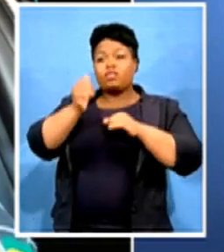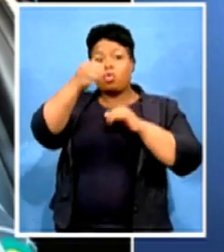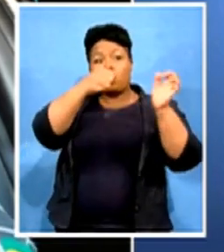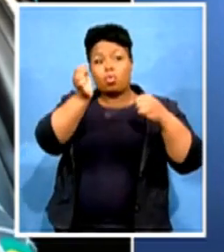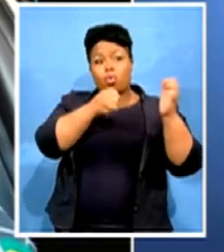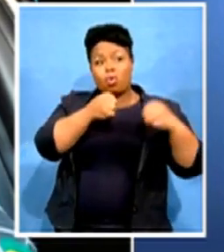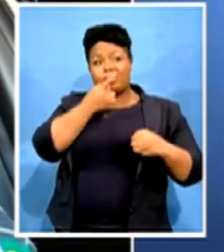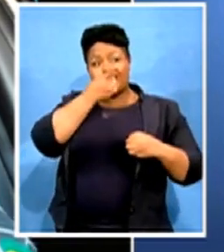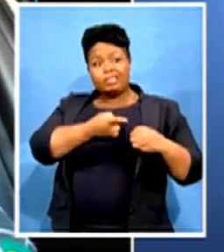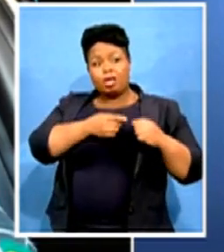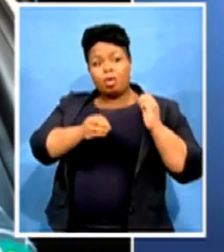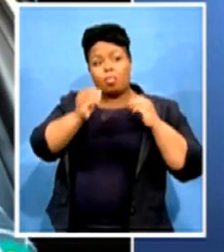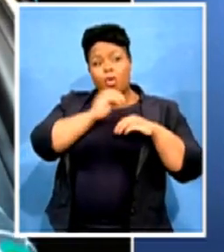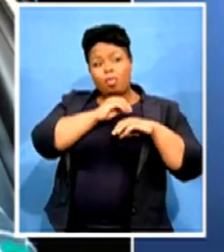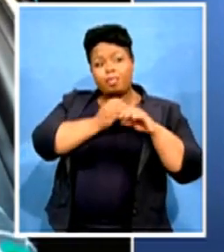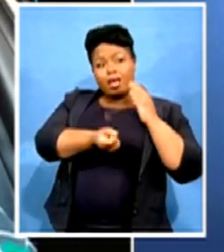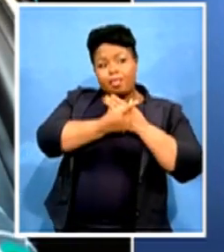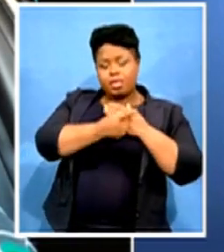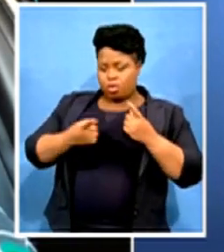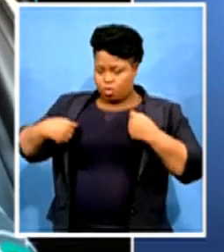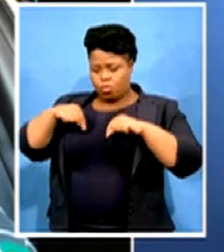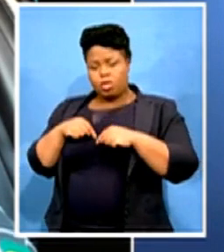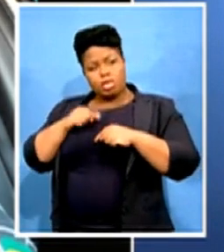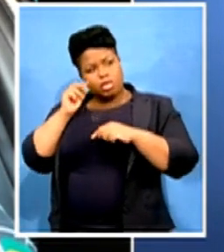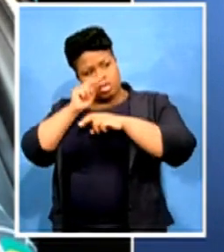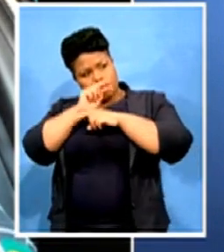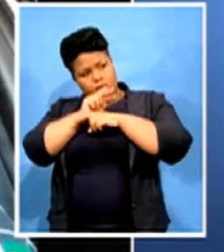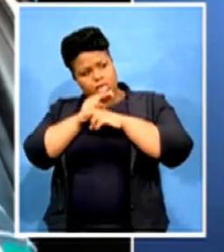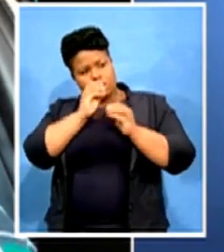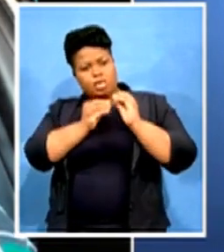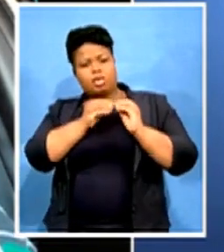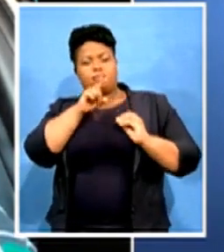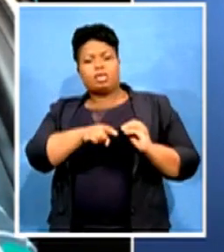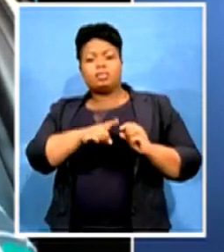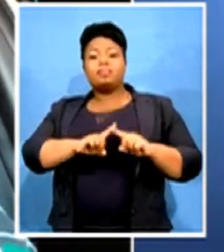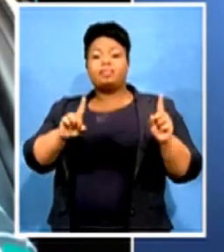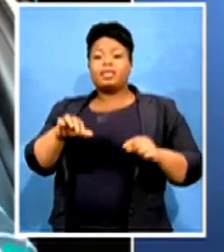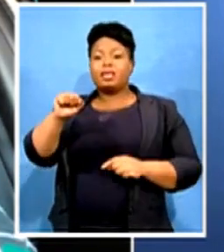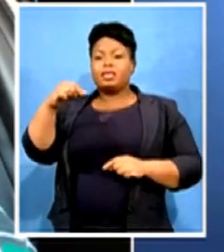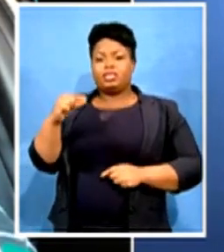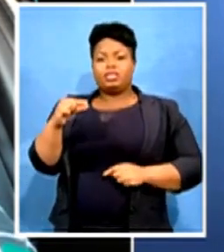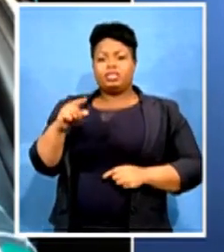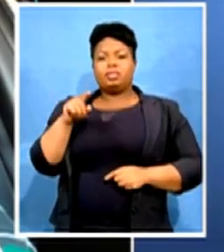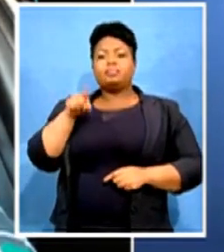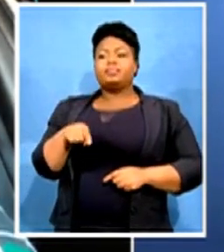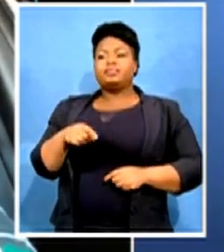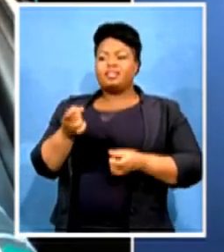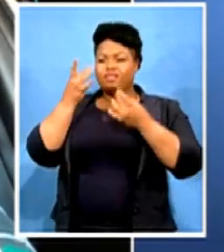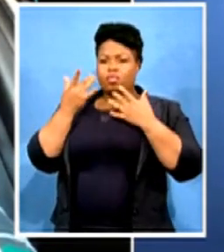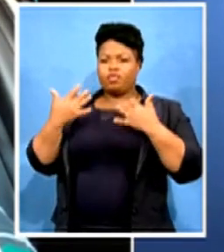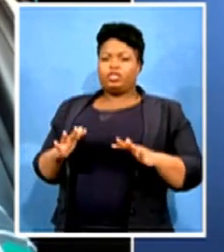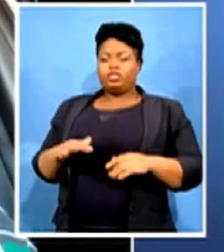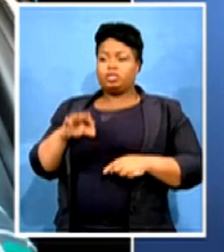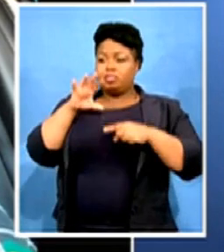But the Auditor General has indicated that the findings, most of the issues are systemic in